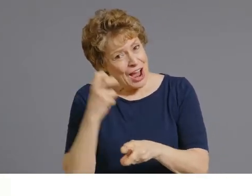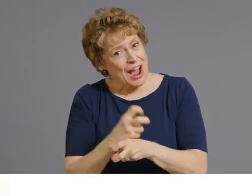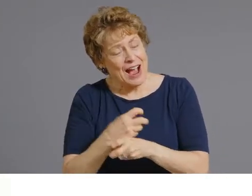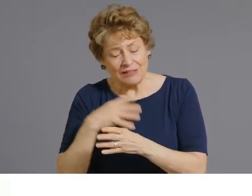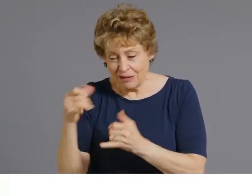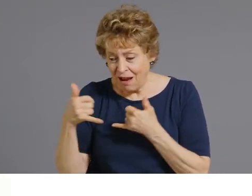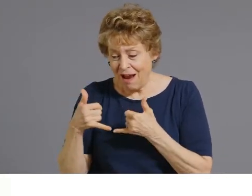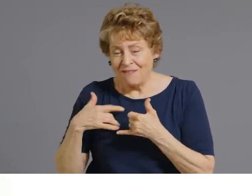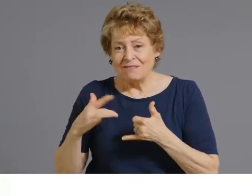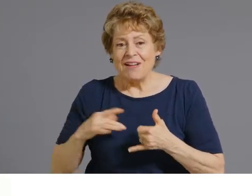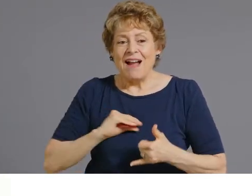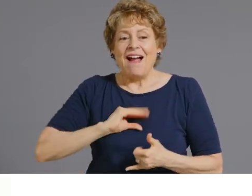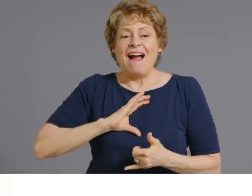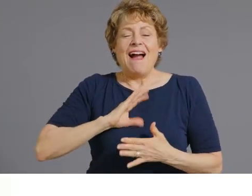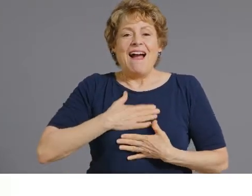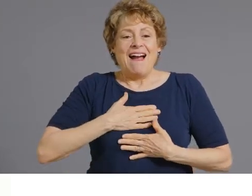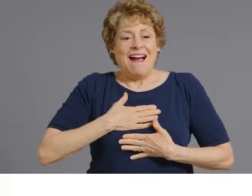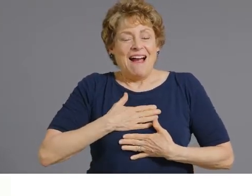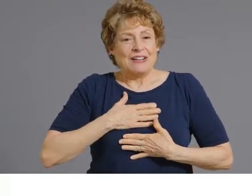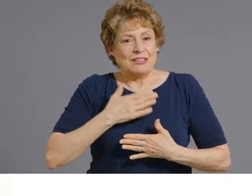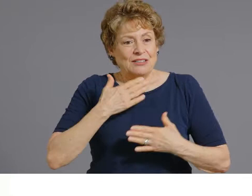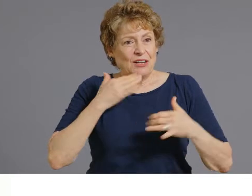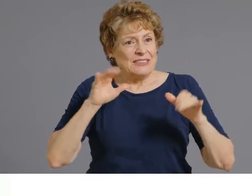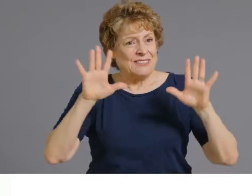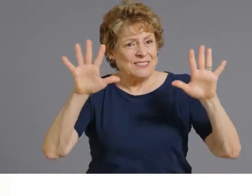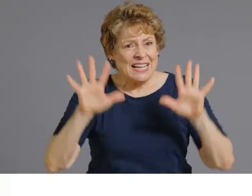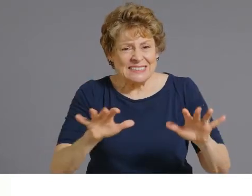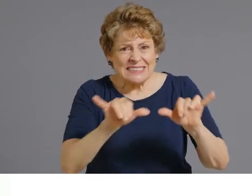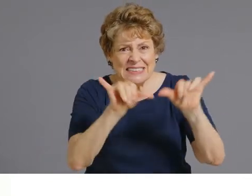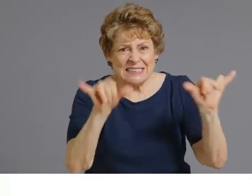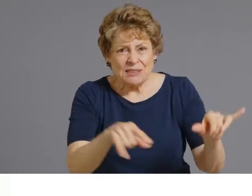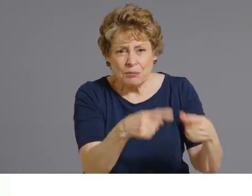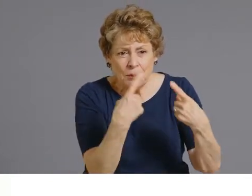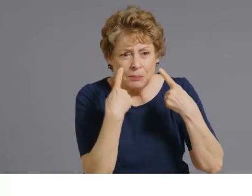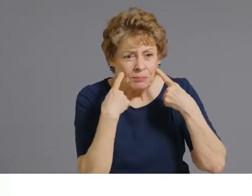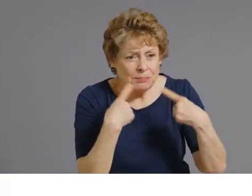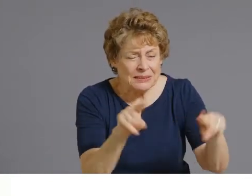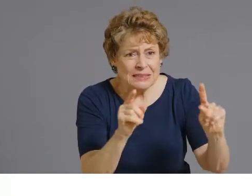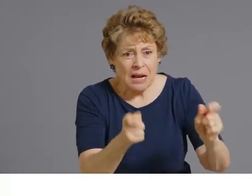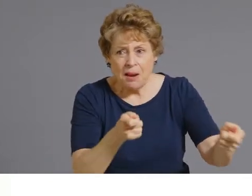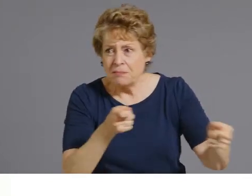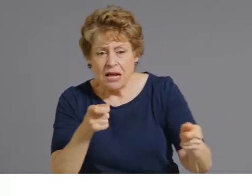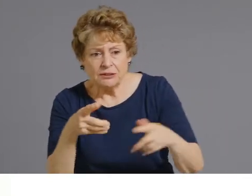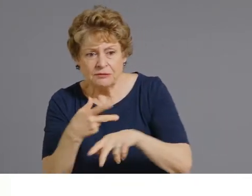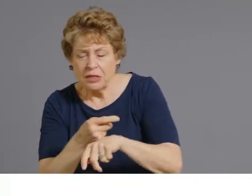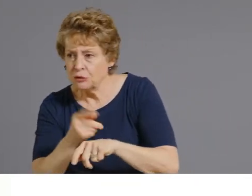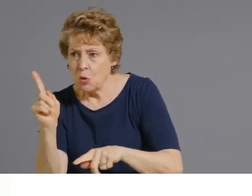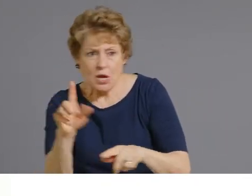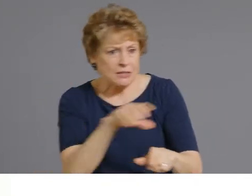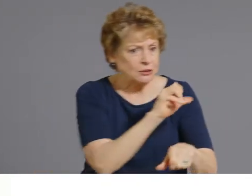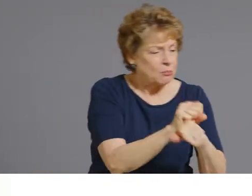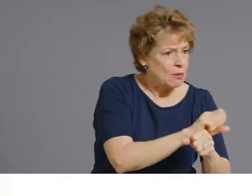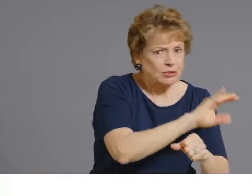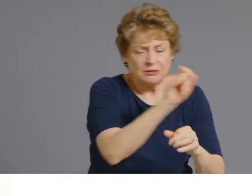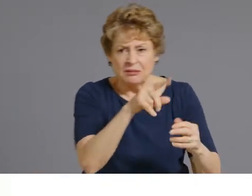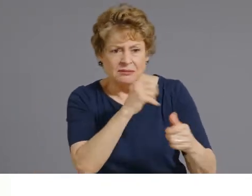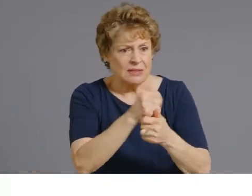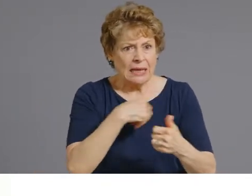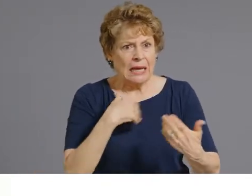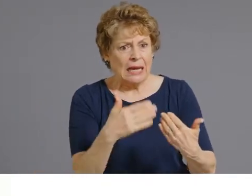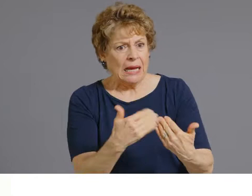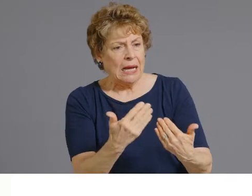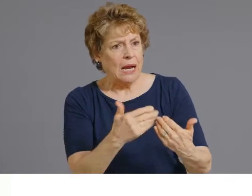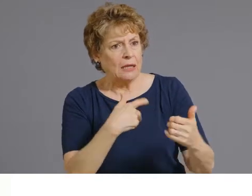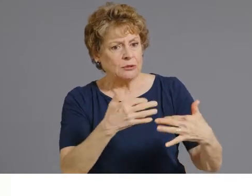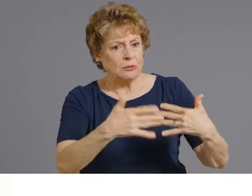can manage lots and lots of vaccination appointments and administration um and so we were very pleased that we were recognized with the state scoop 50